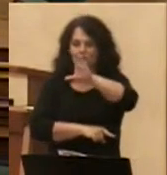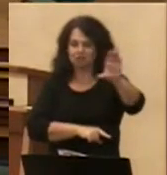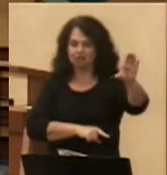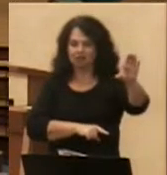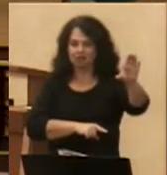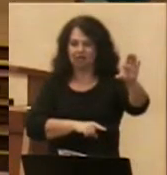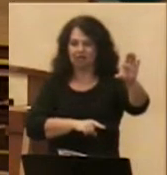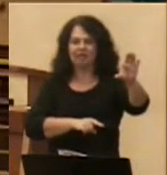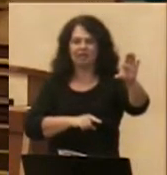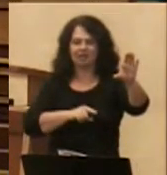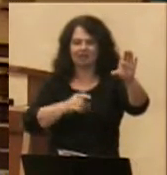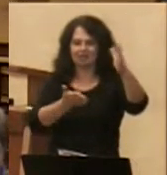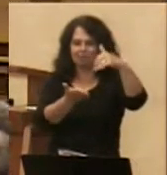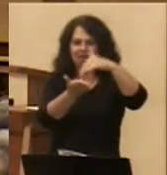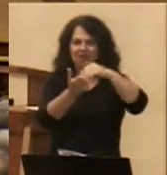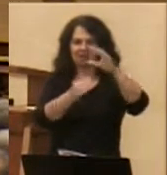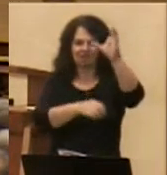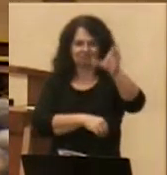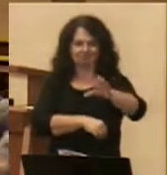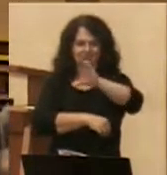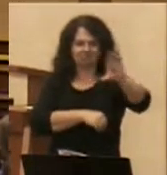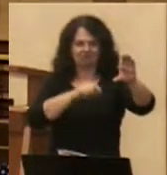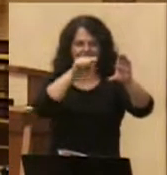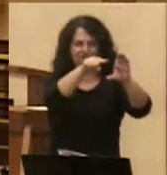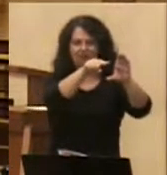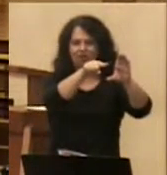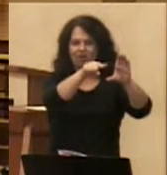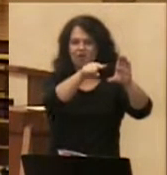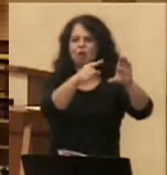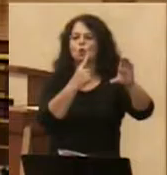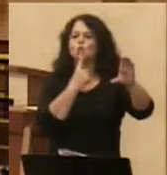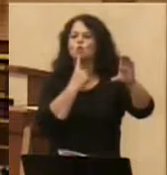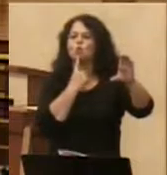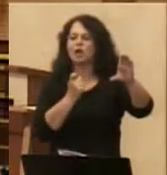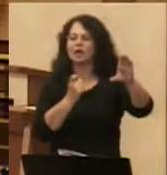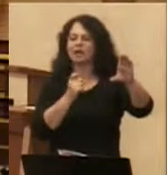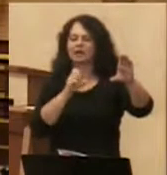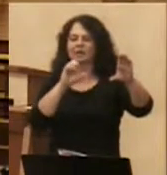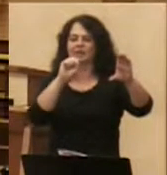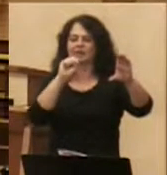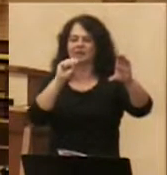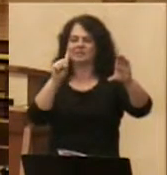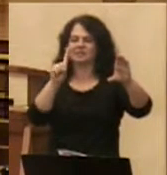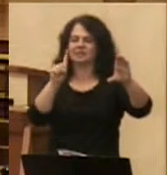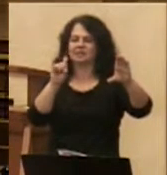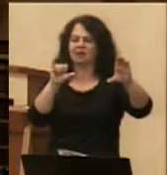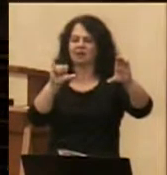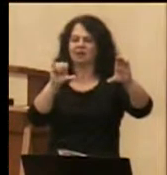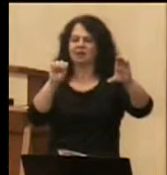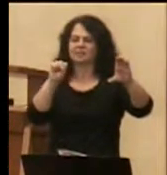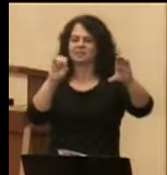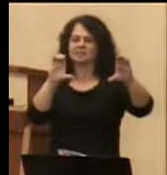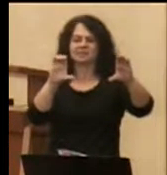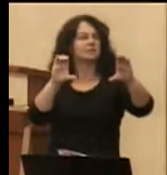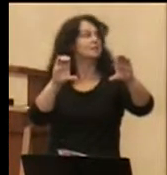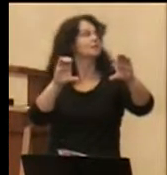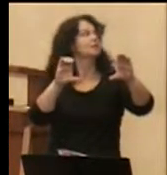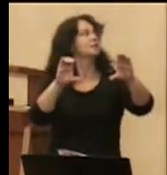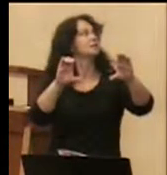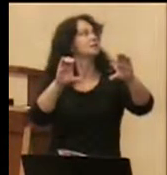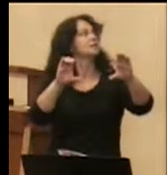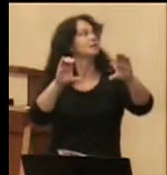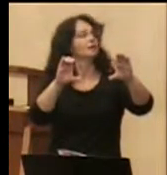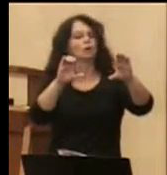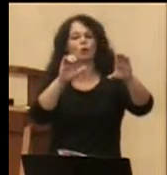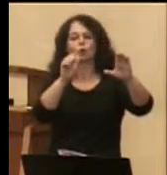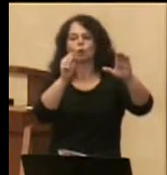red disc, which I'm sure looks odd to you, made even more odd by the metal bar that runs